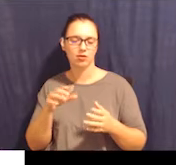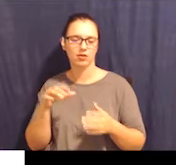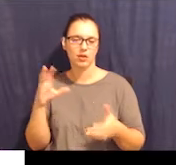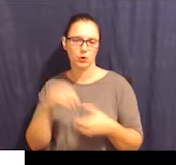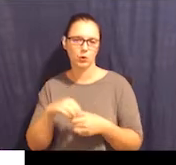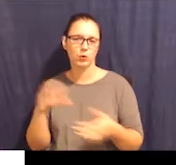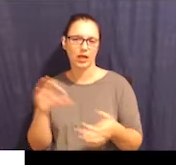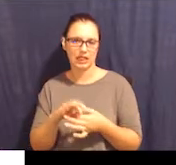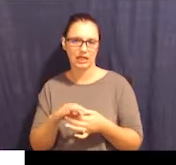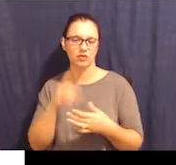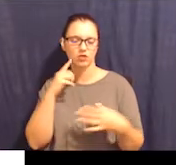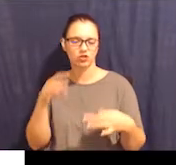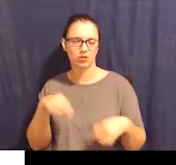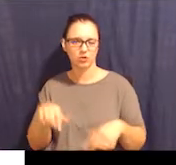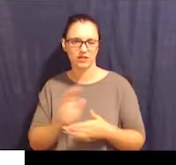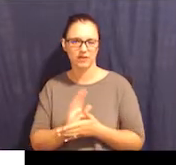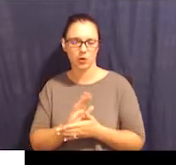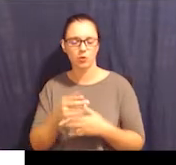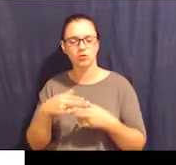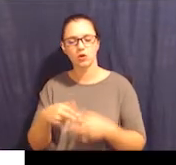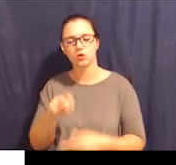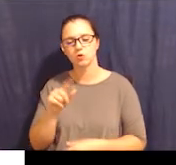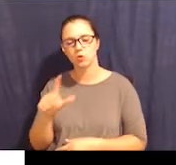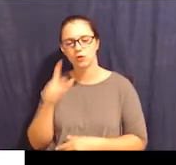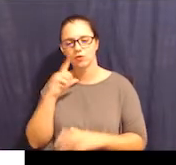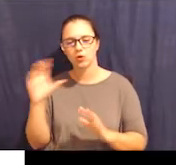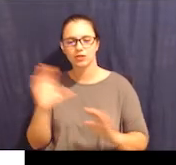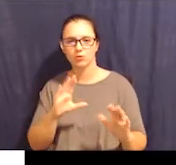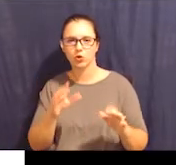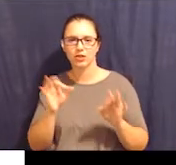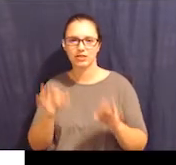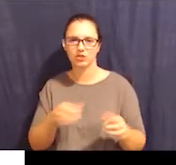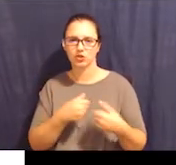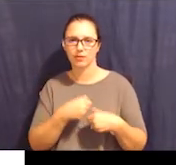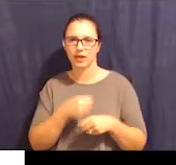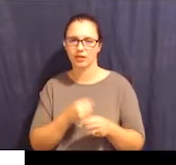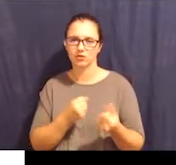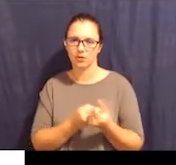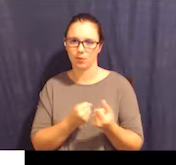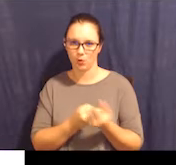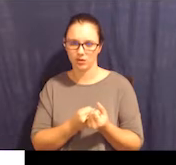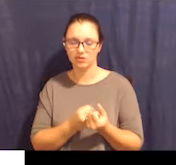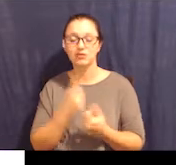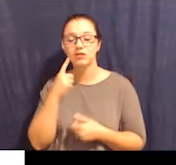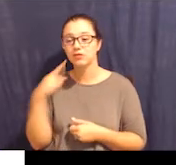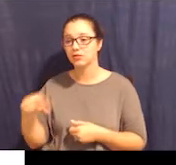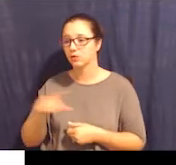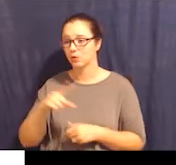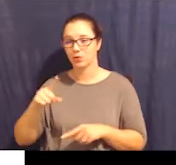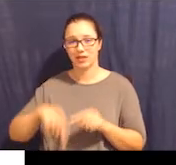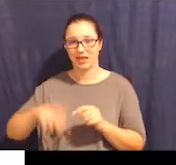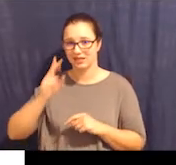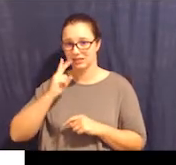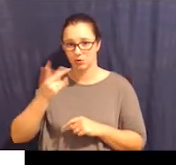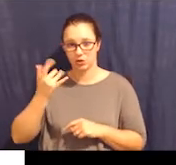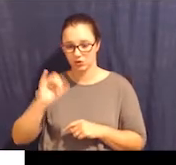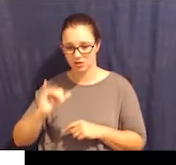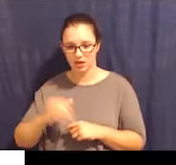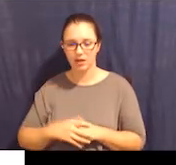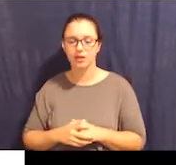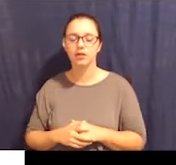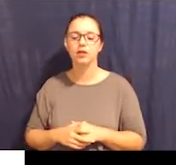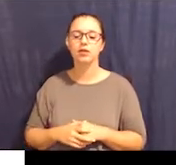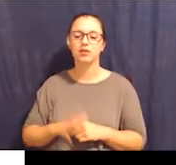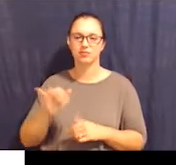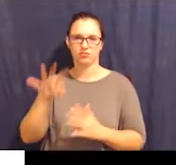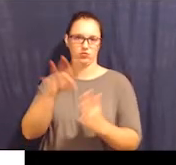to download this in the description of the video. It's called the Tool for Exploring Decision-Making Supports. For those of you who are not able to see, what it